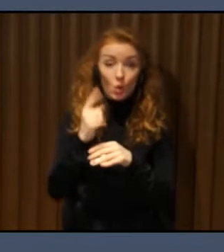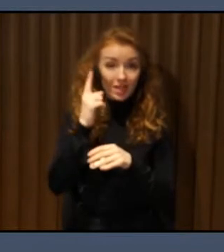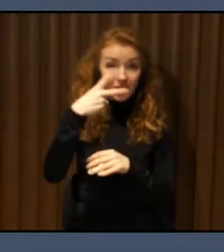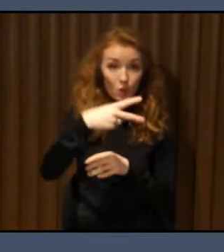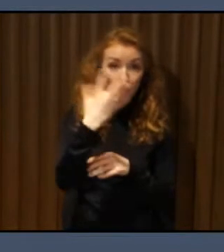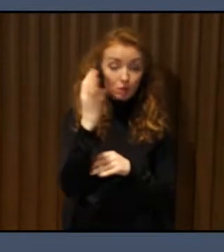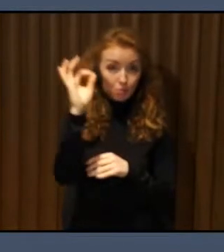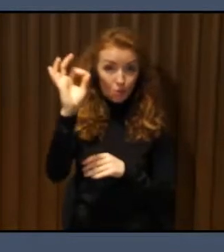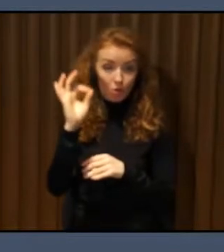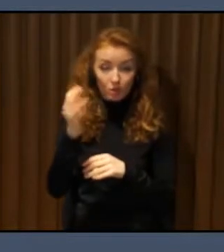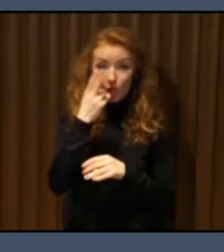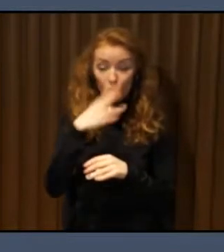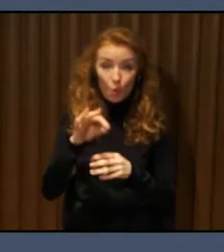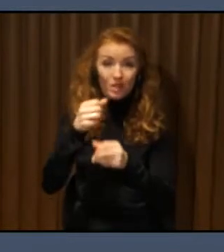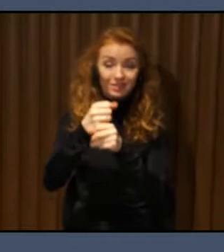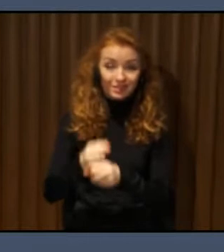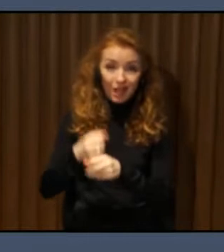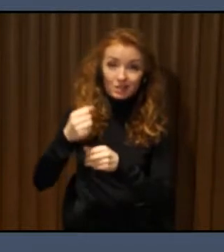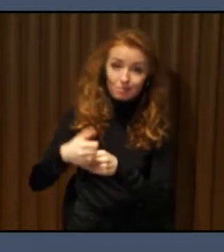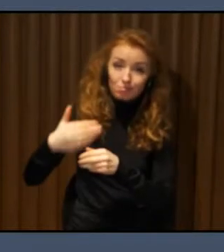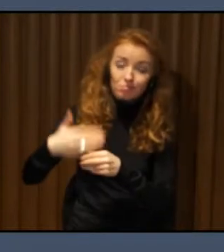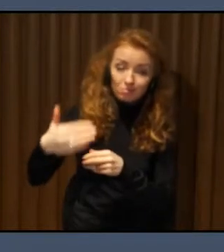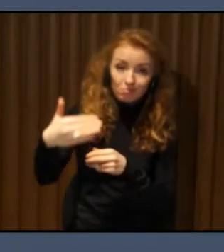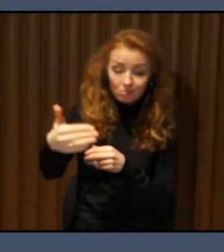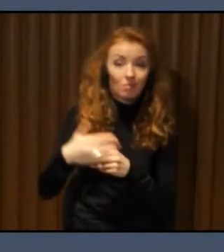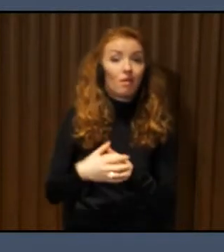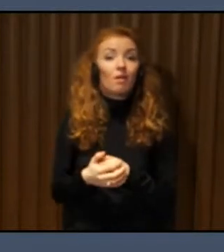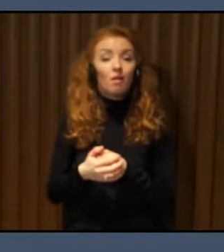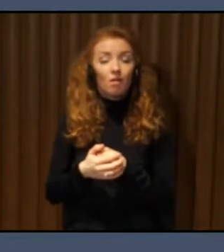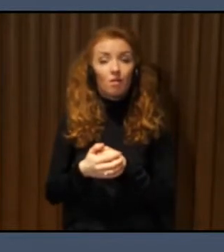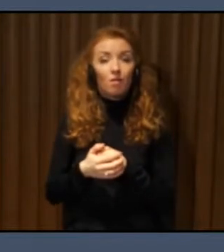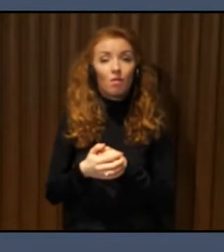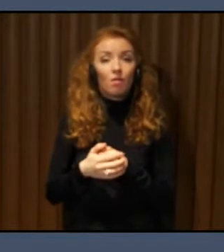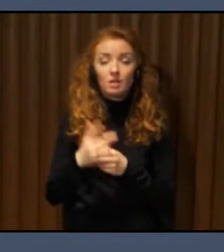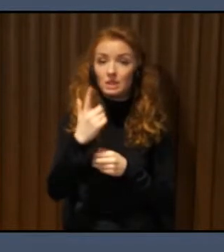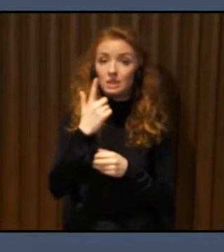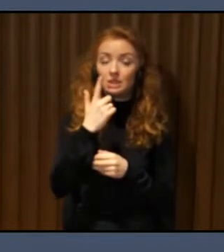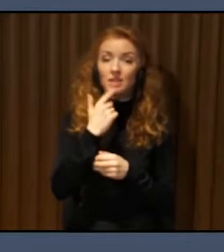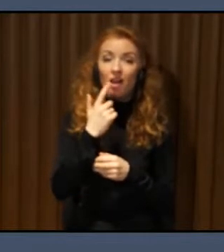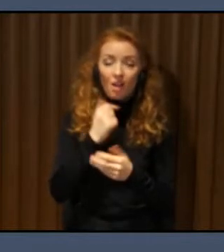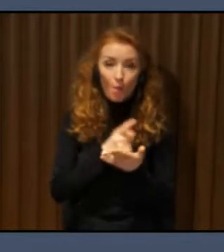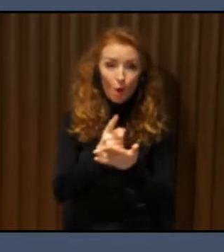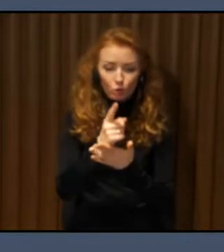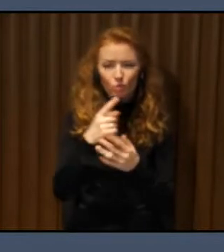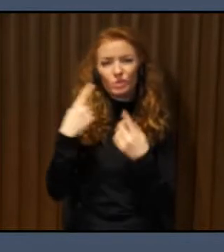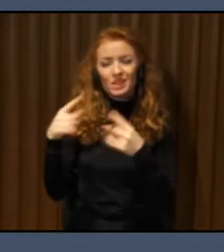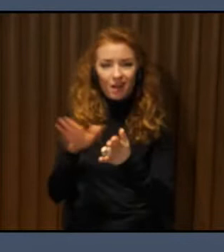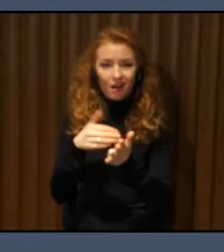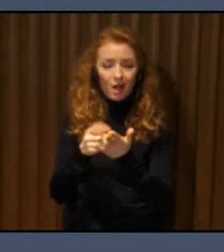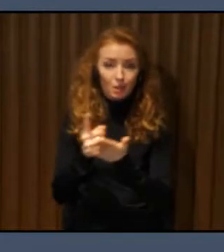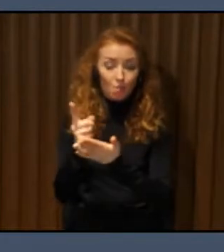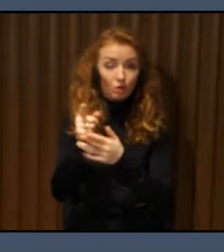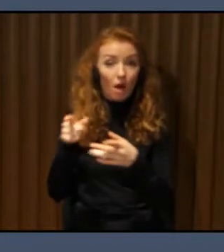stations of the 430 stations are what we call ADA compliant. So